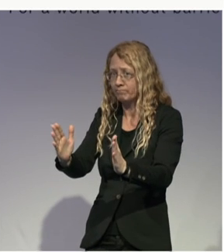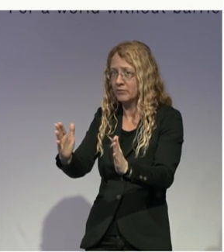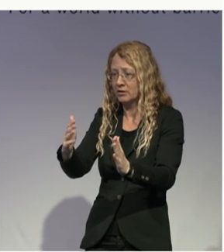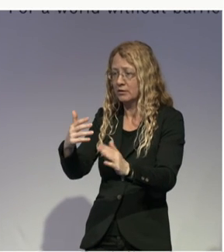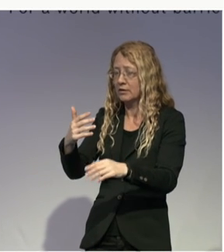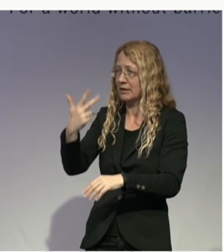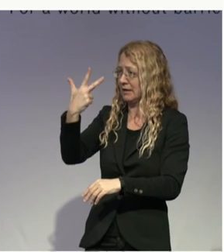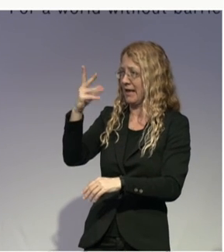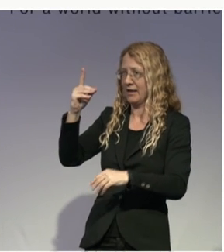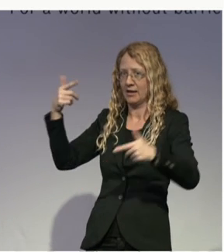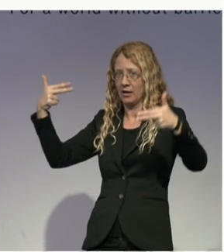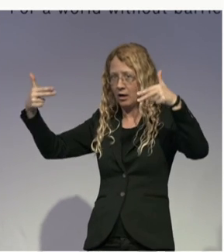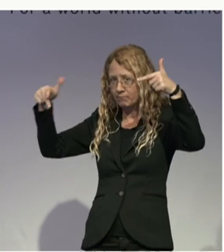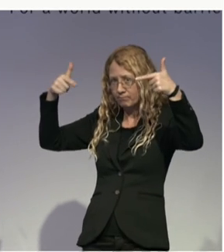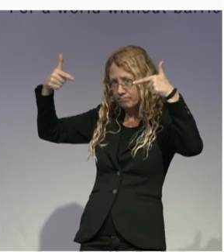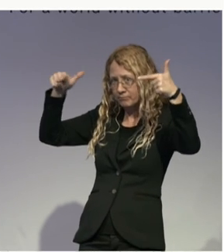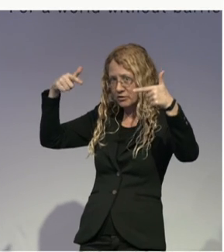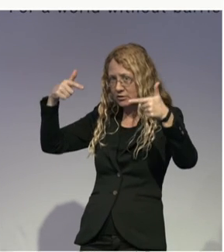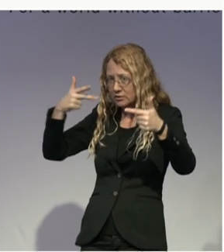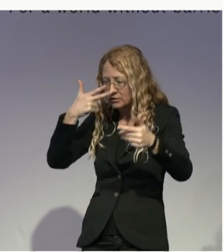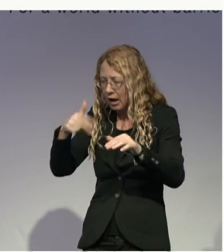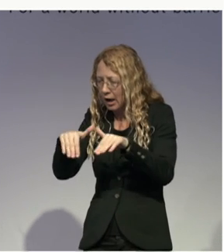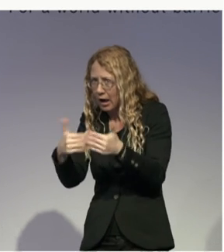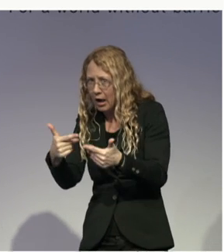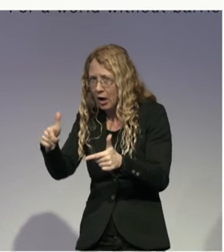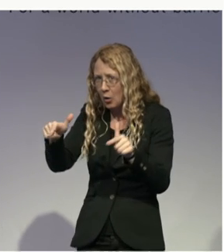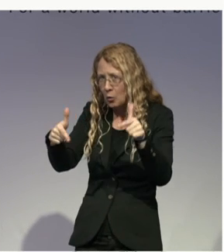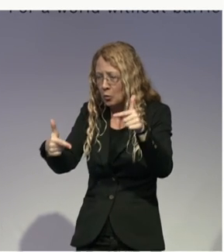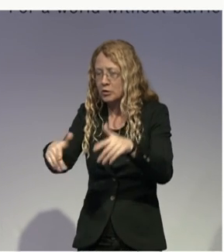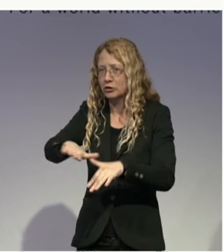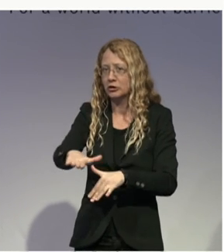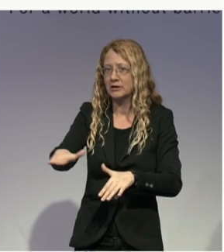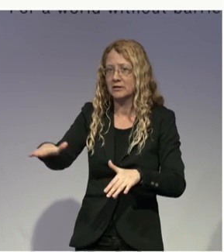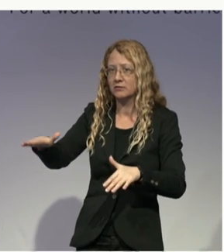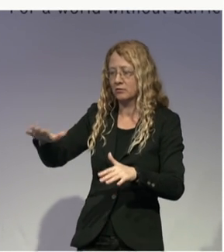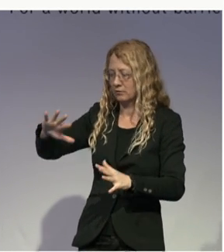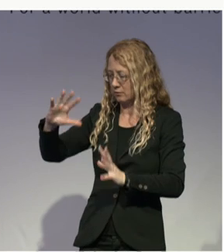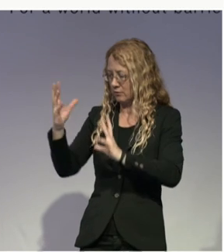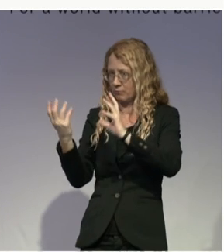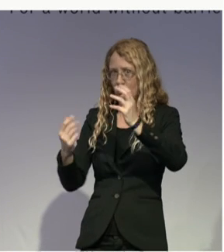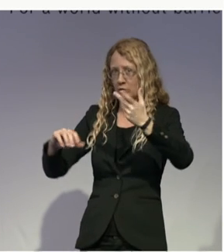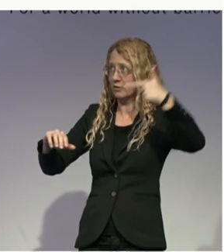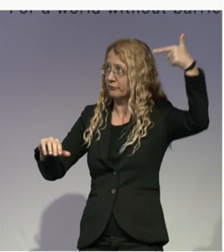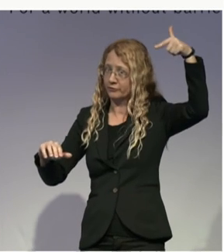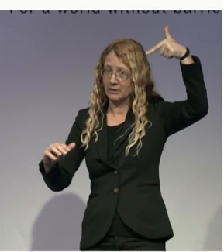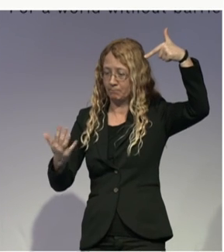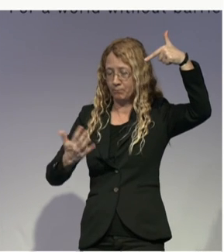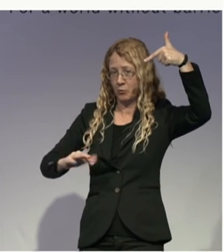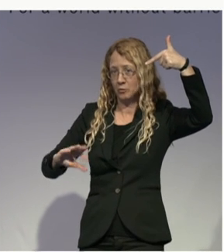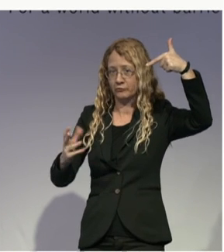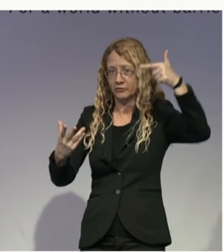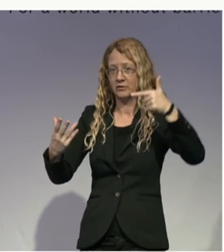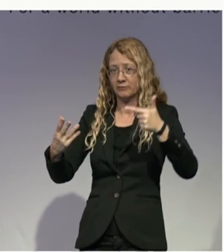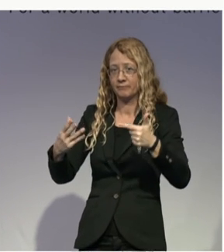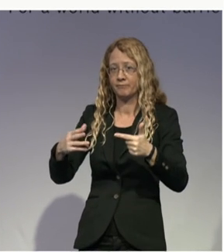the kinematic indicators about the movements of the hands and then give feedback back to the kids. So,